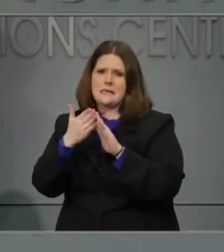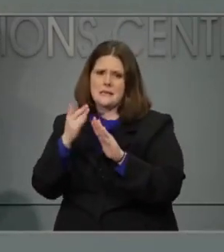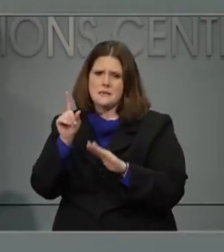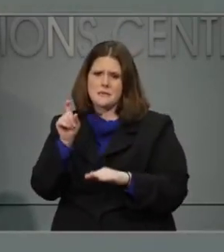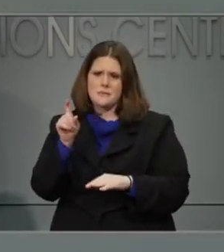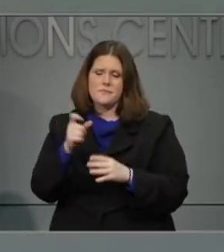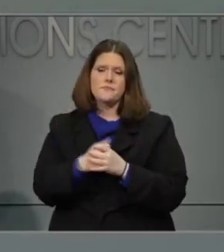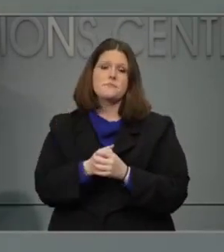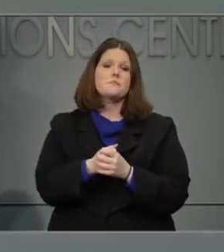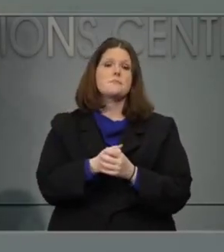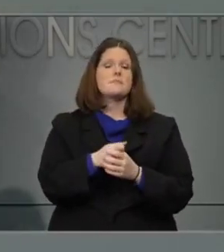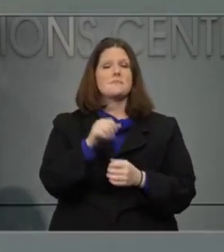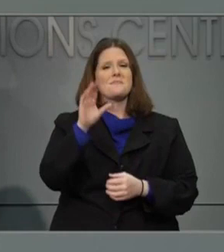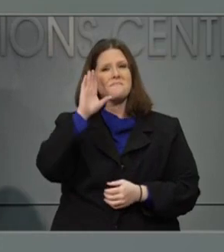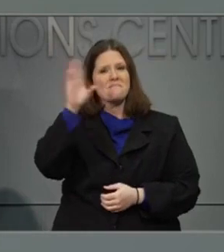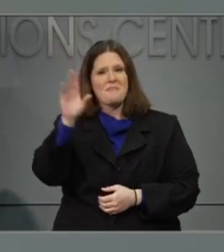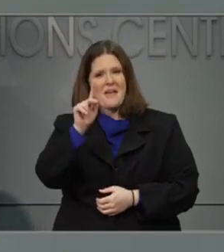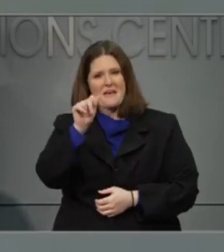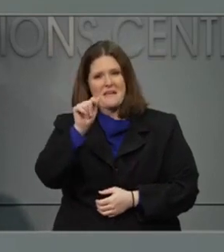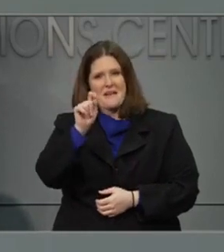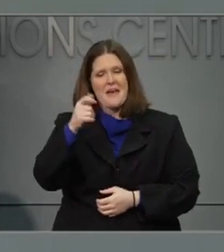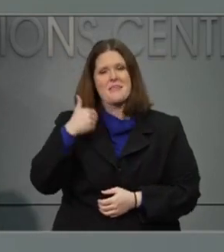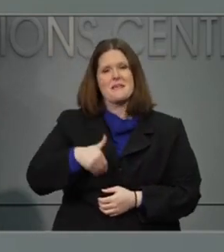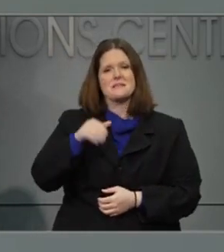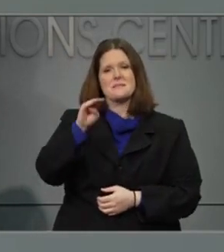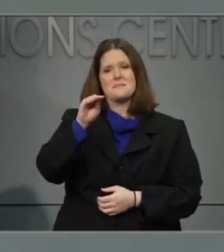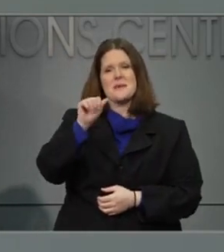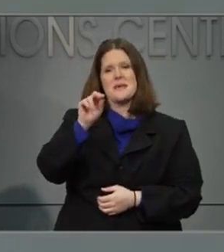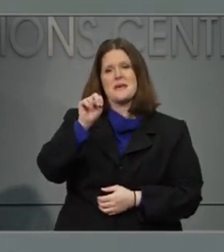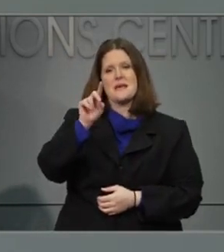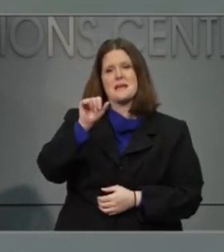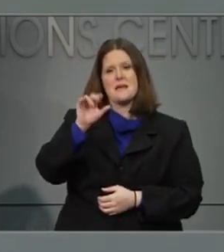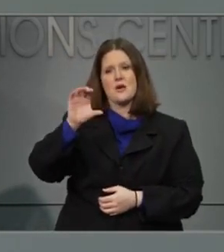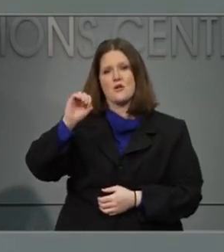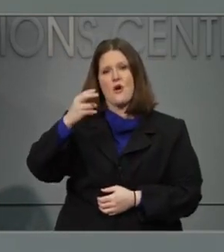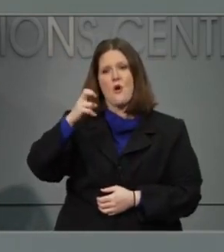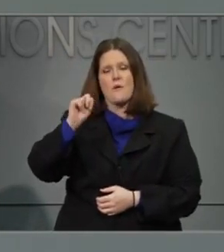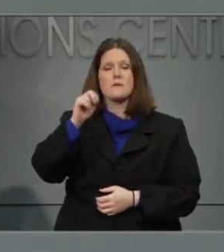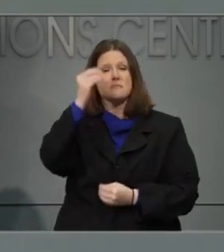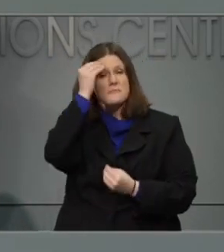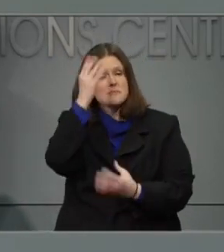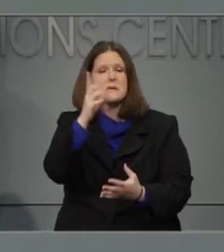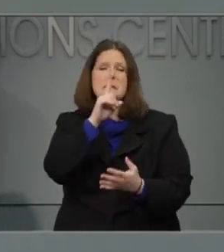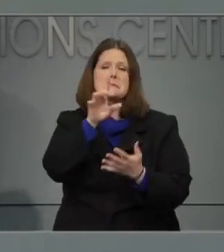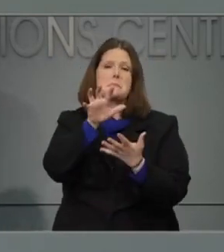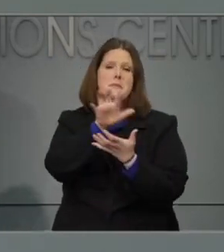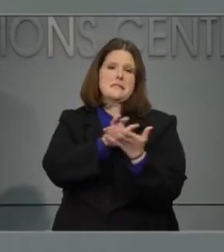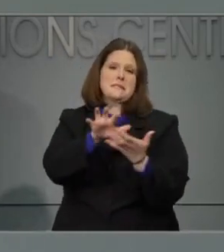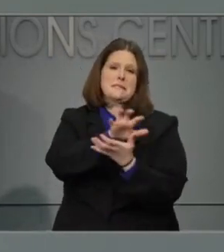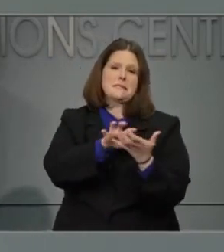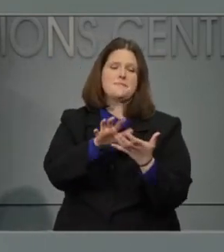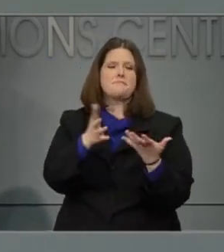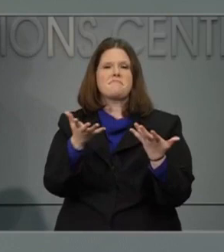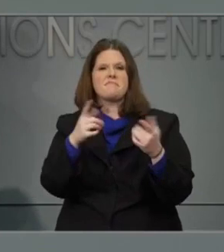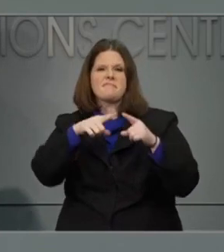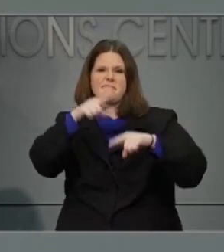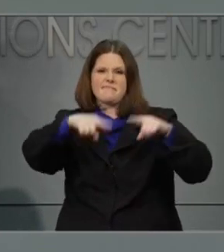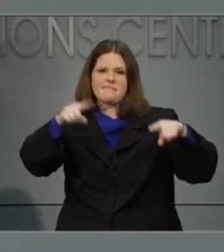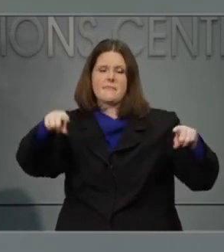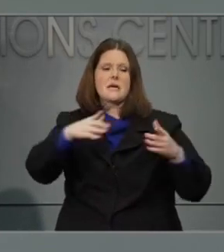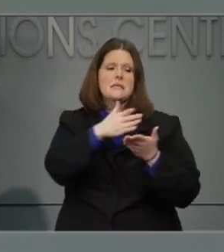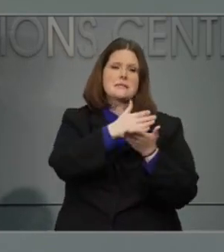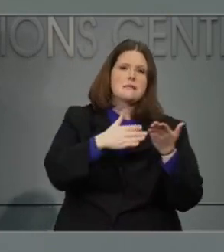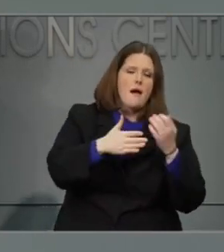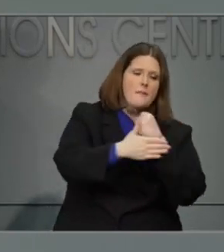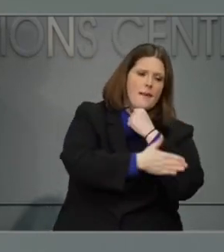Hi Kate, it's Mandy Cohen. Thanks for that question. It's a mix. There are certain counties that are our smaller counties but may have a